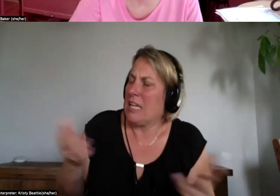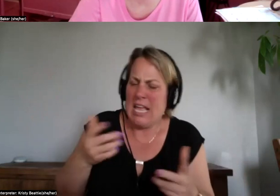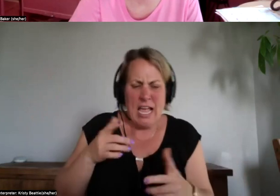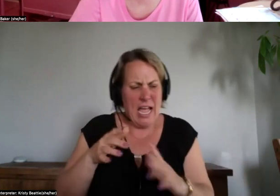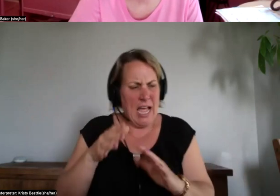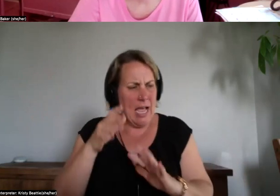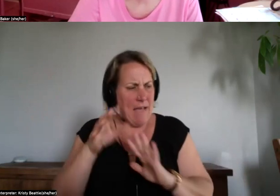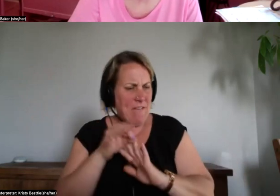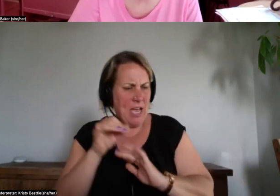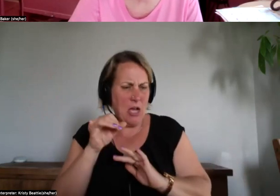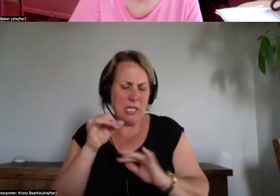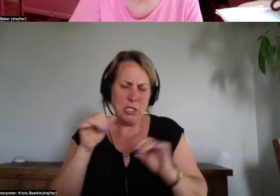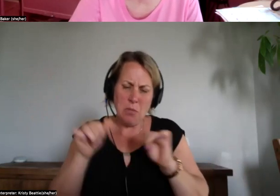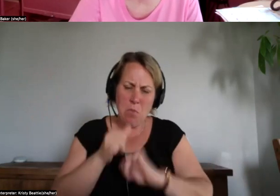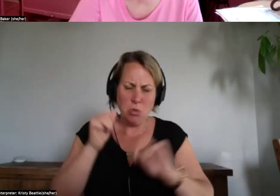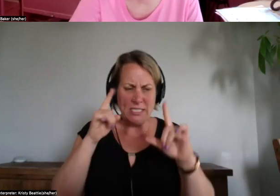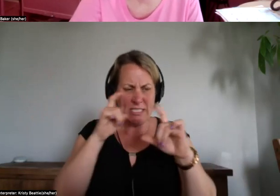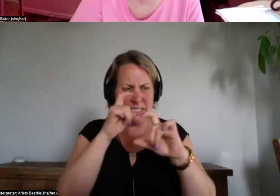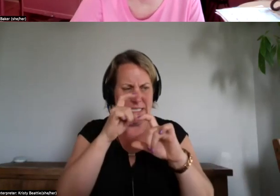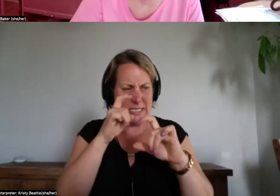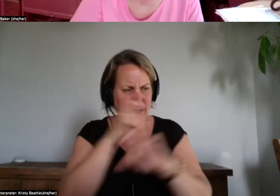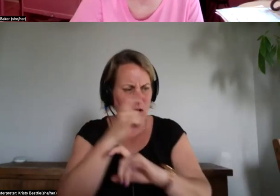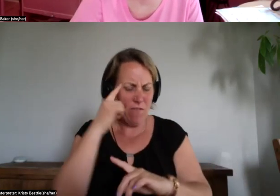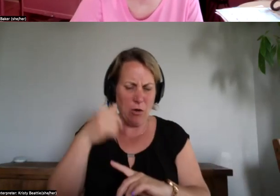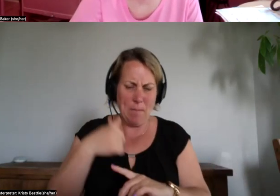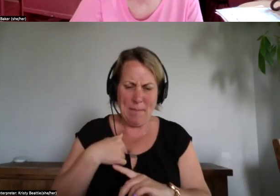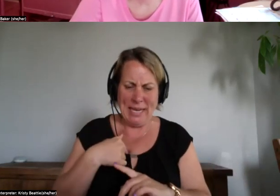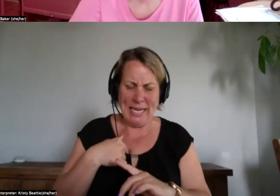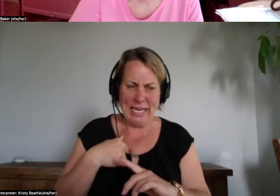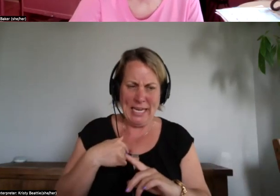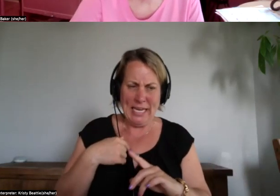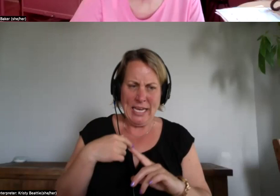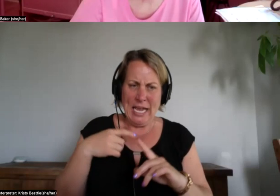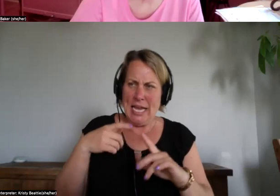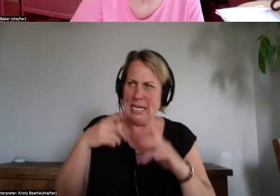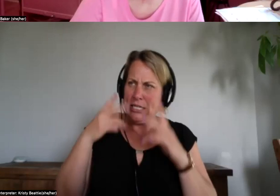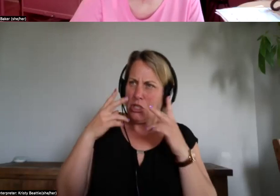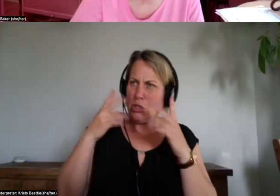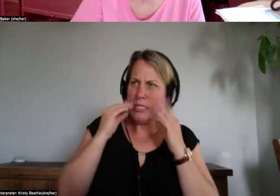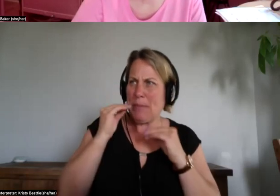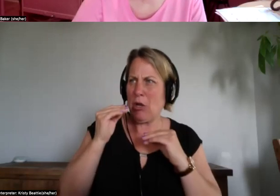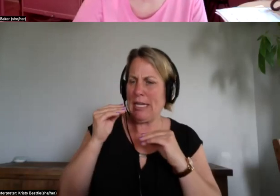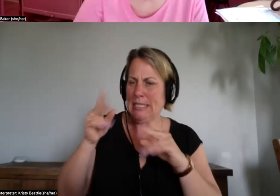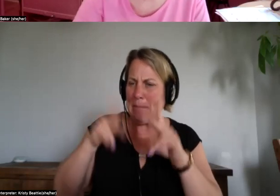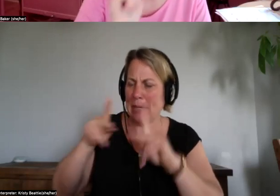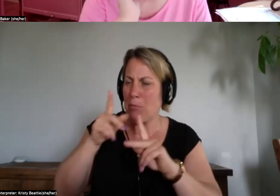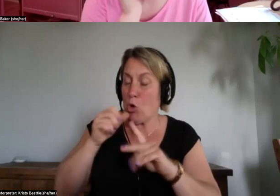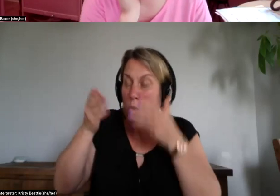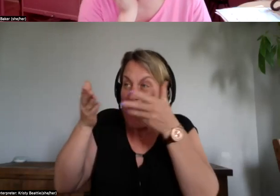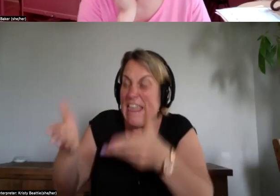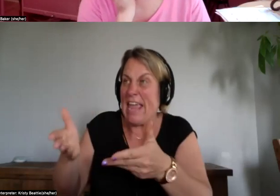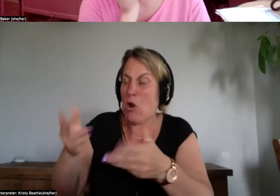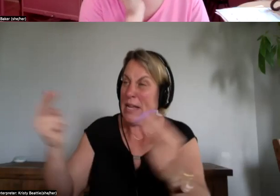bystanders not even the perpetrators but the bystanders patricia how do you make sense of the